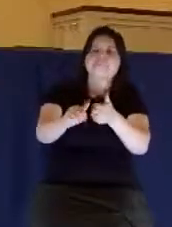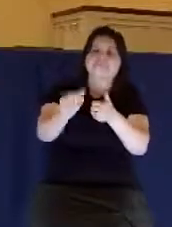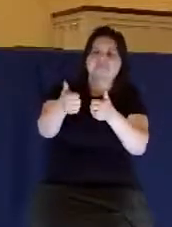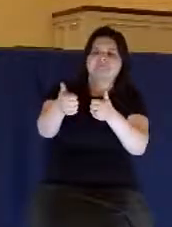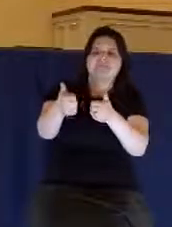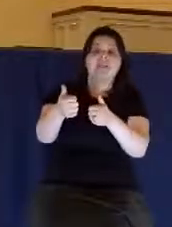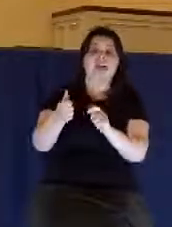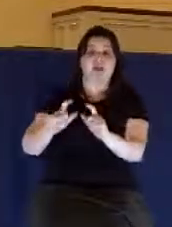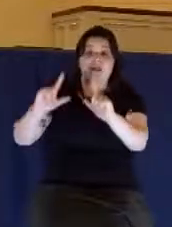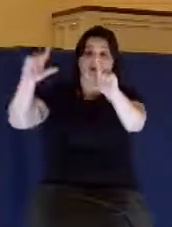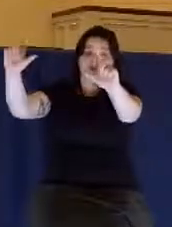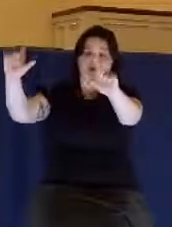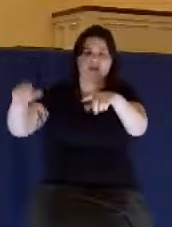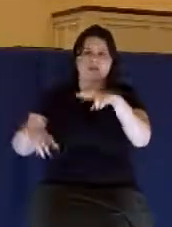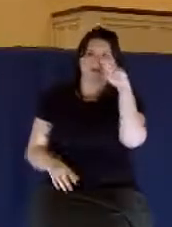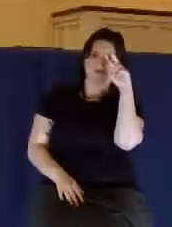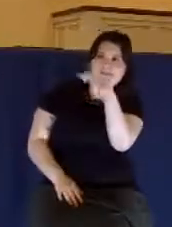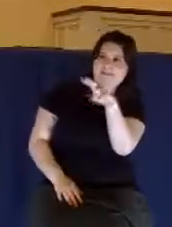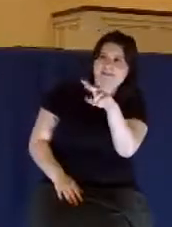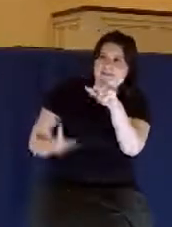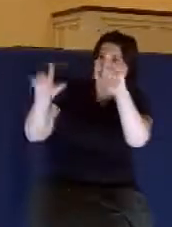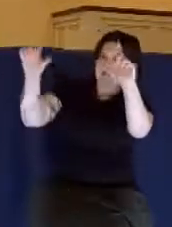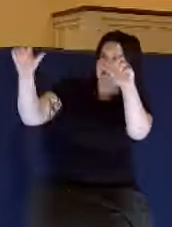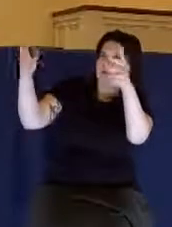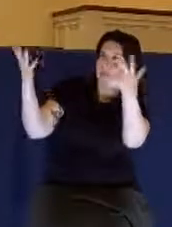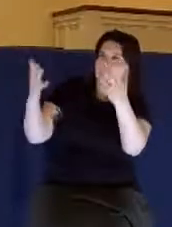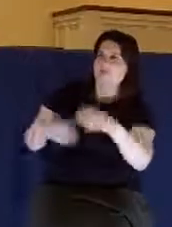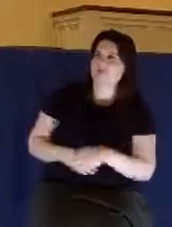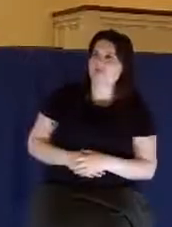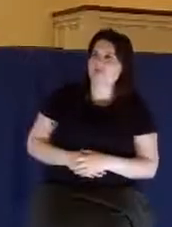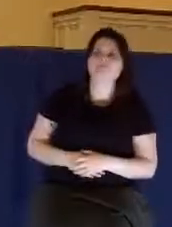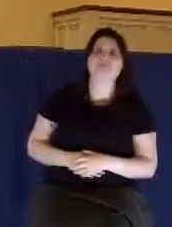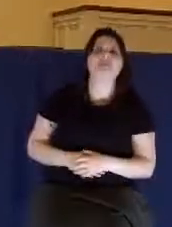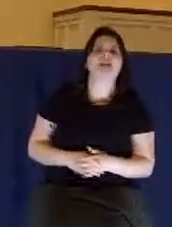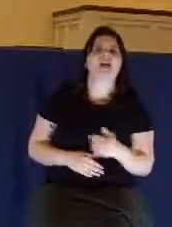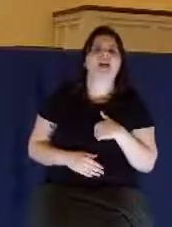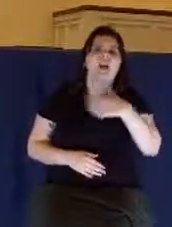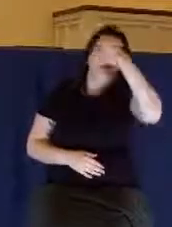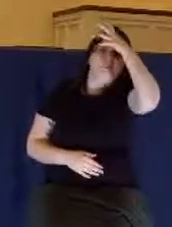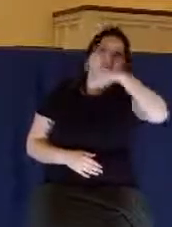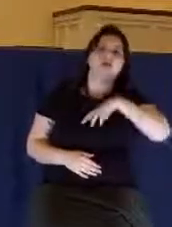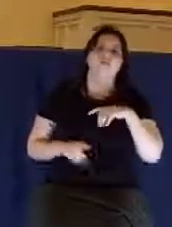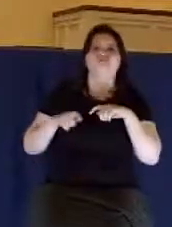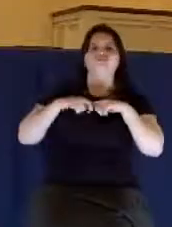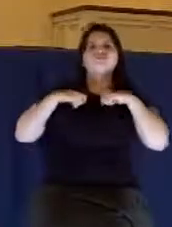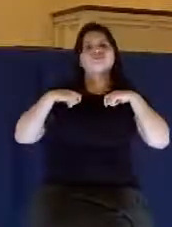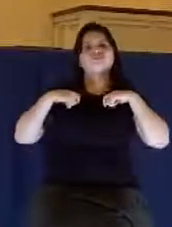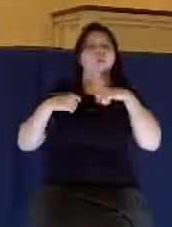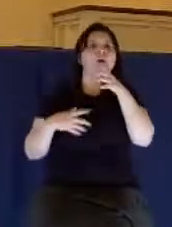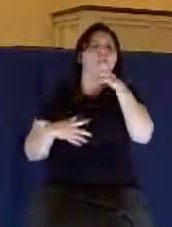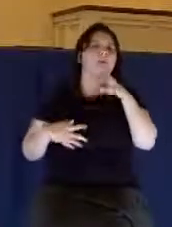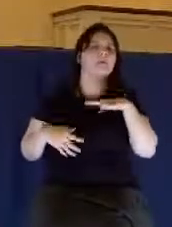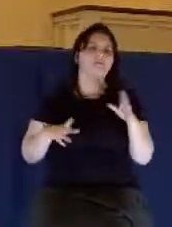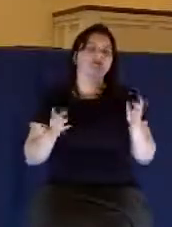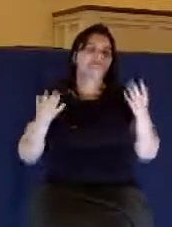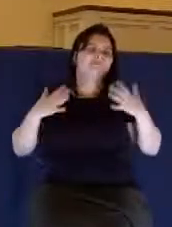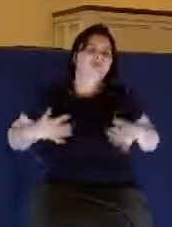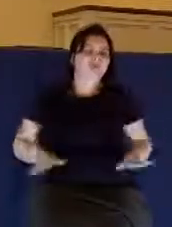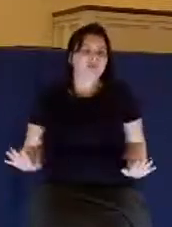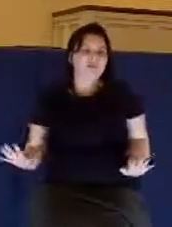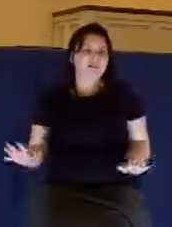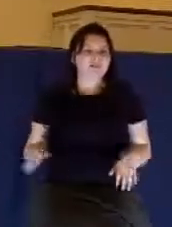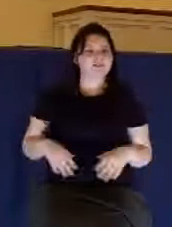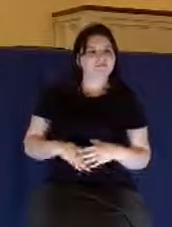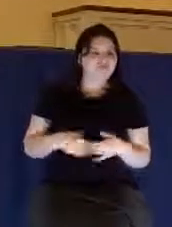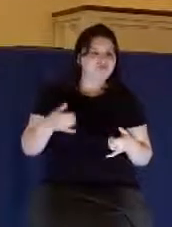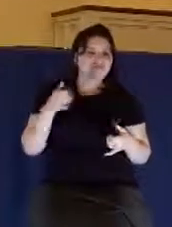not far away from his church. And on the billboard sign, it had a man with a tuxedo, and it had a woman in an evening gown. And they were drinking,